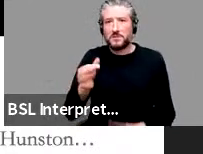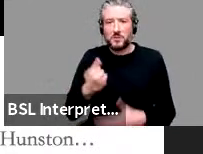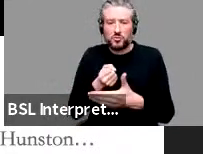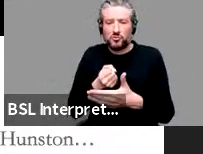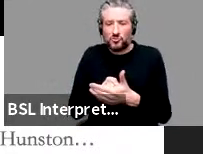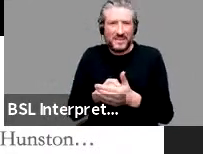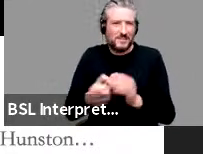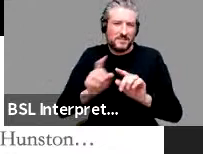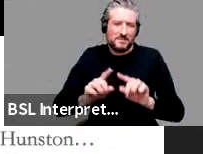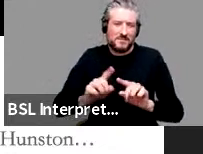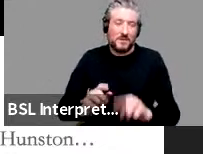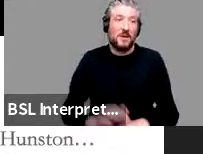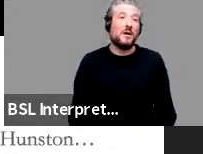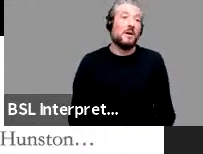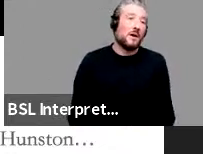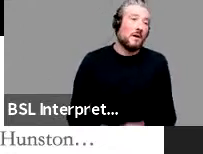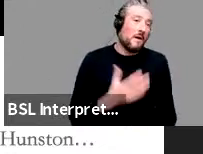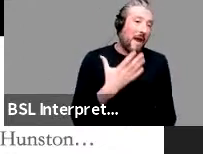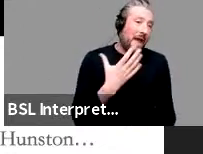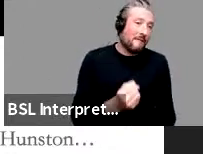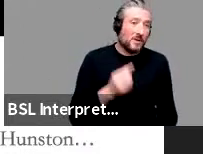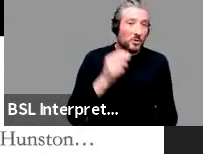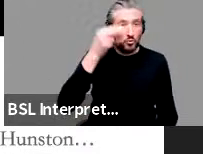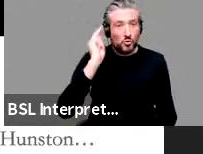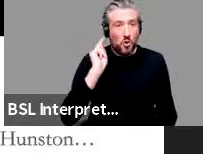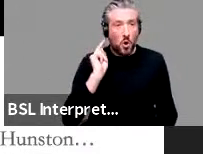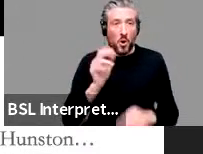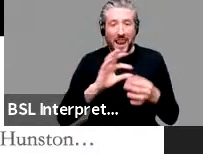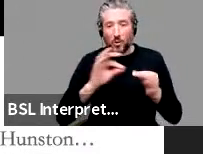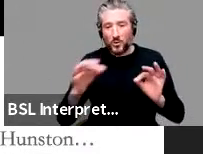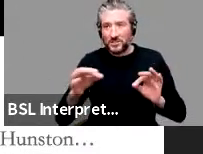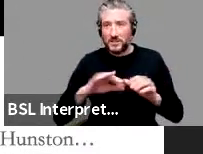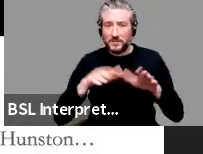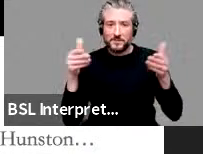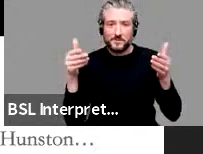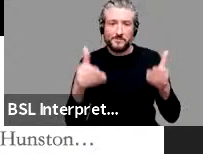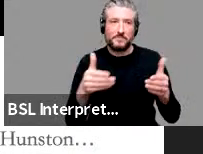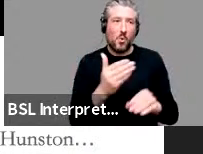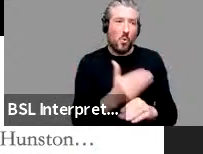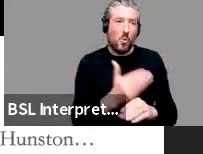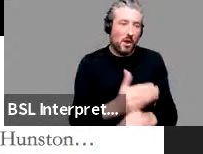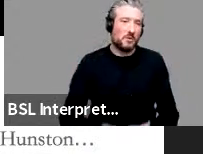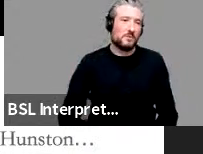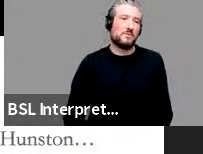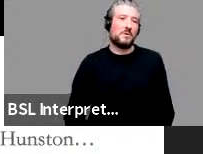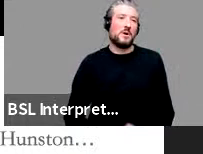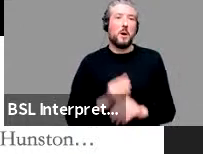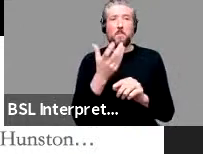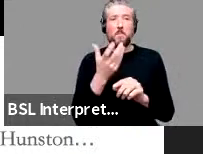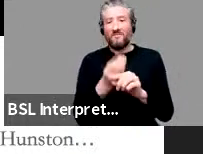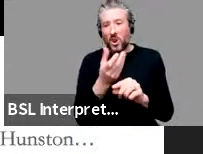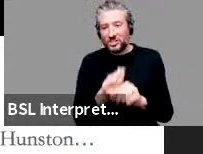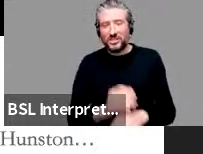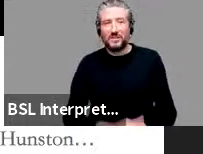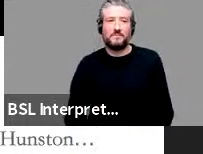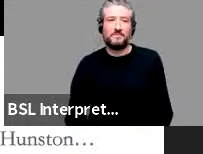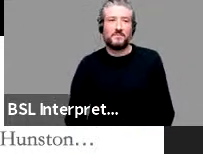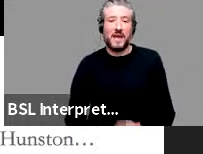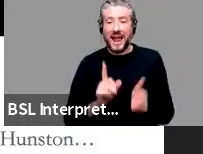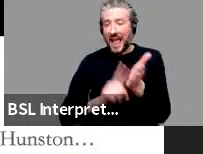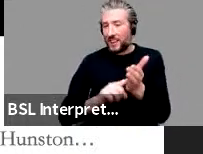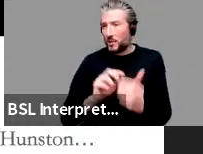There's work in neuro linguistics in lots of work in morphology and in second language acquisition.